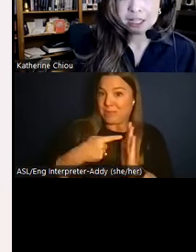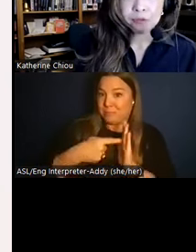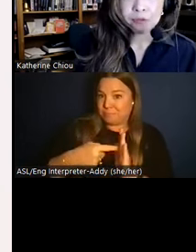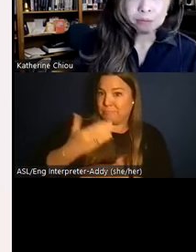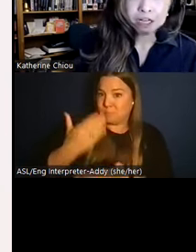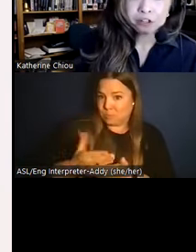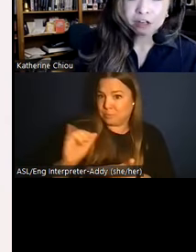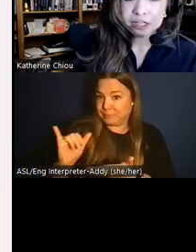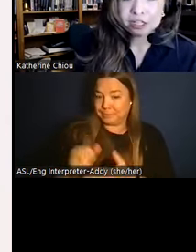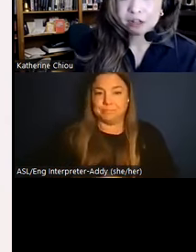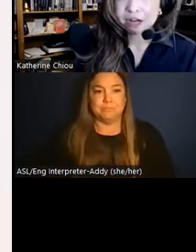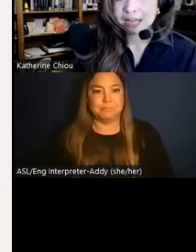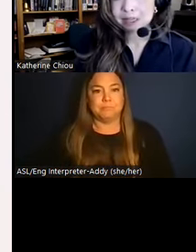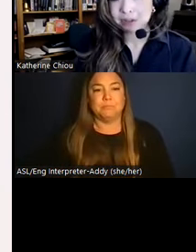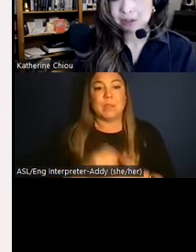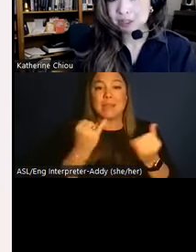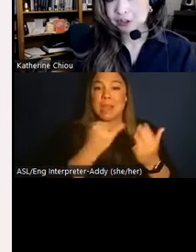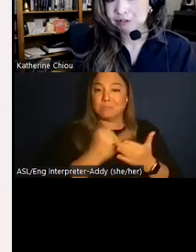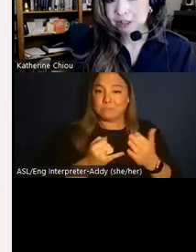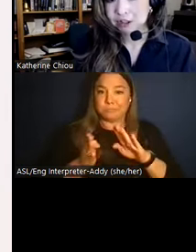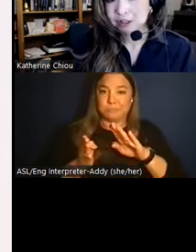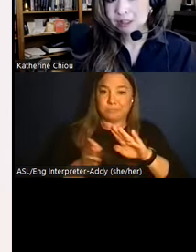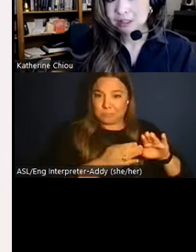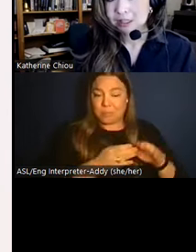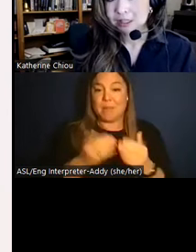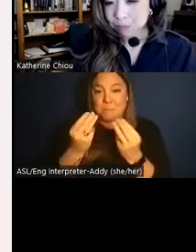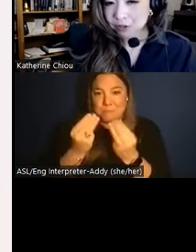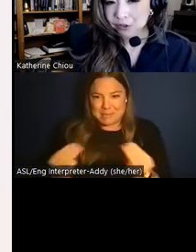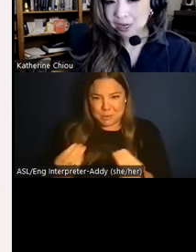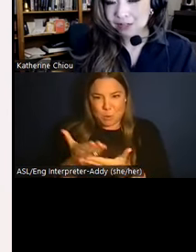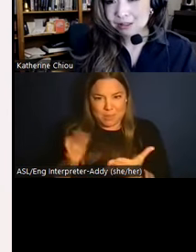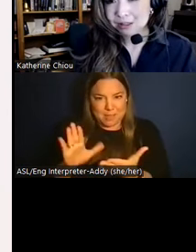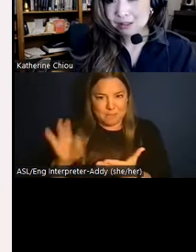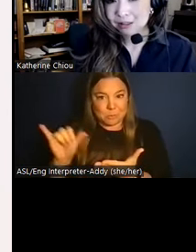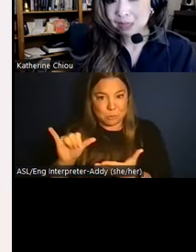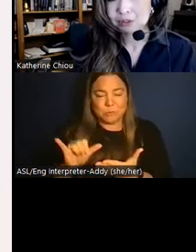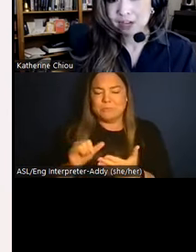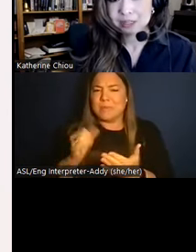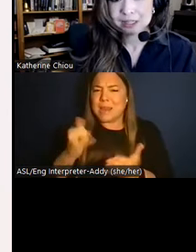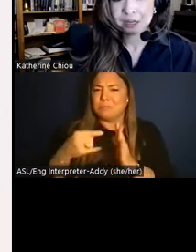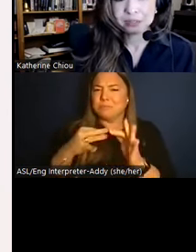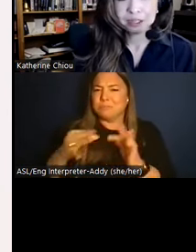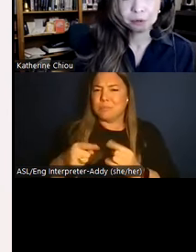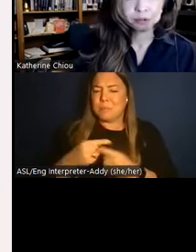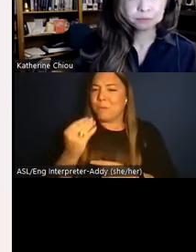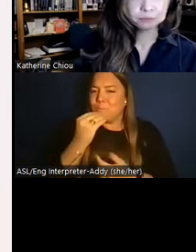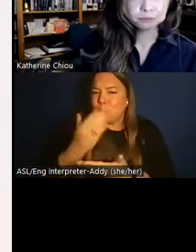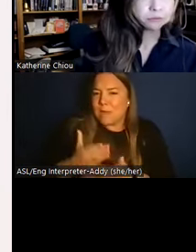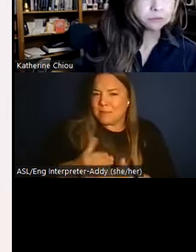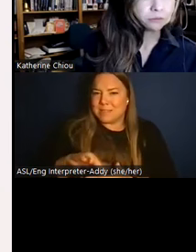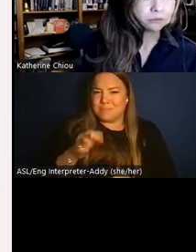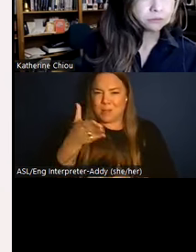Now moving from iconography to other aspects of the material record, let's explore the food evidence that was found at San Jose de Moro.